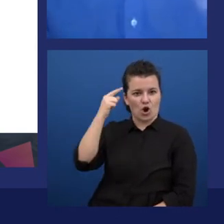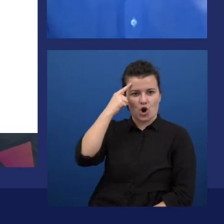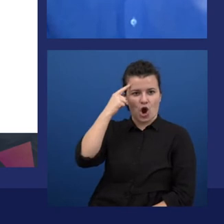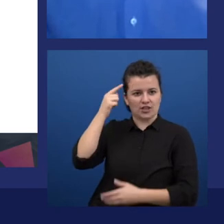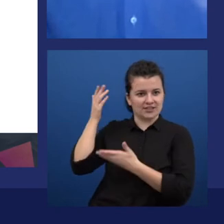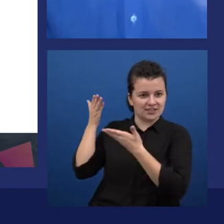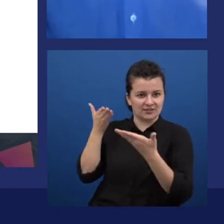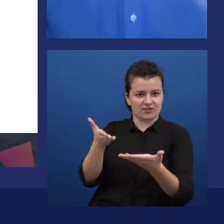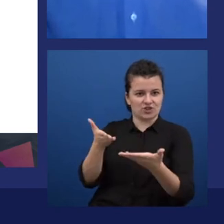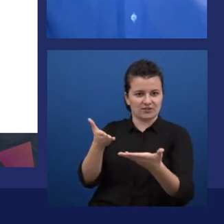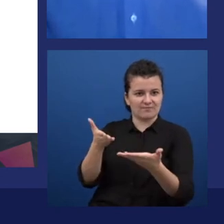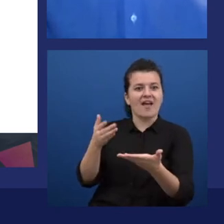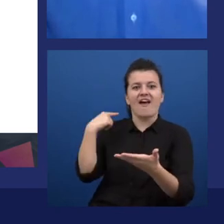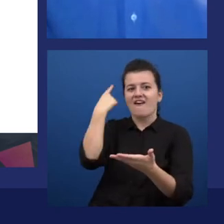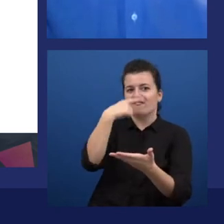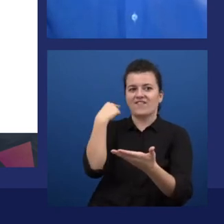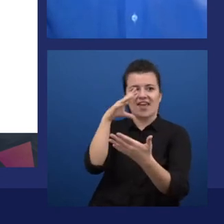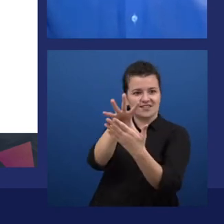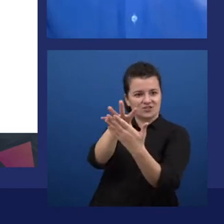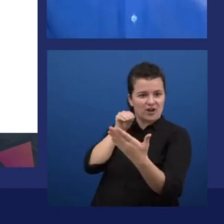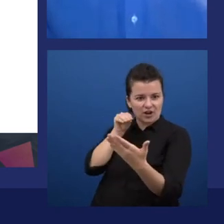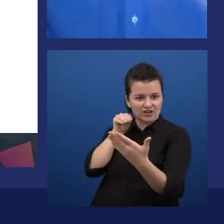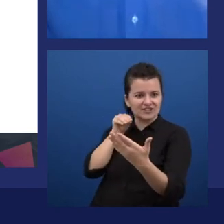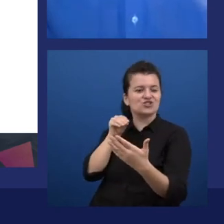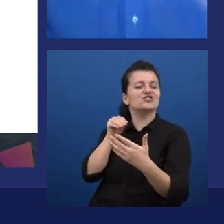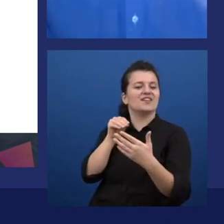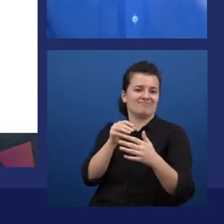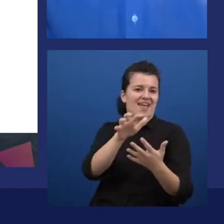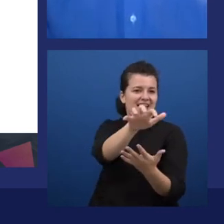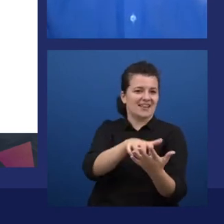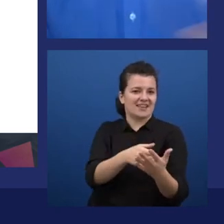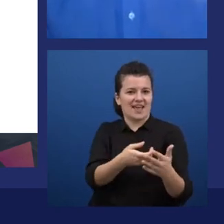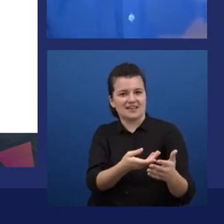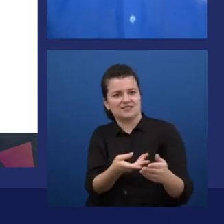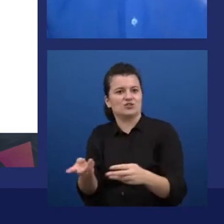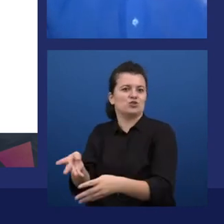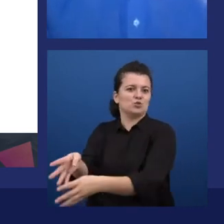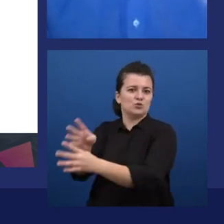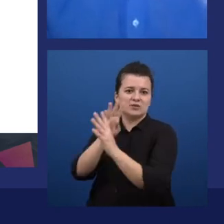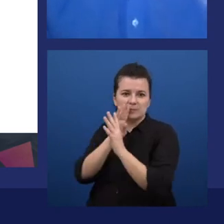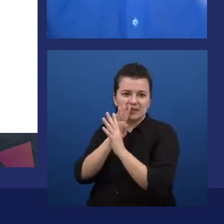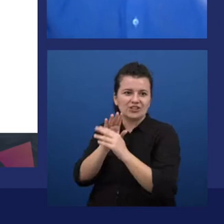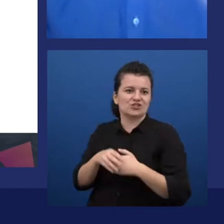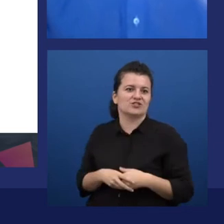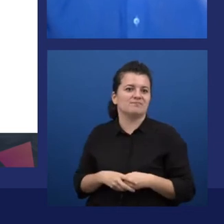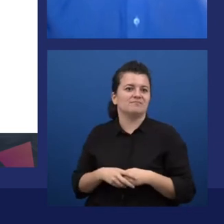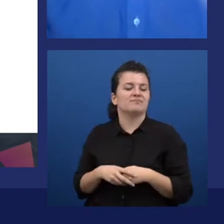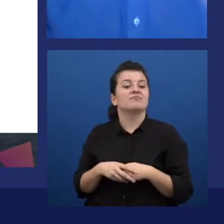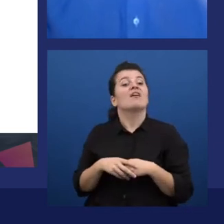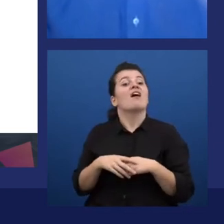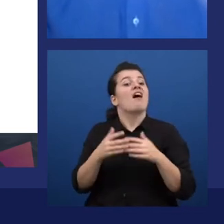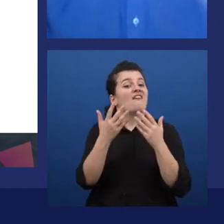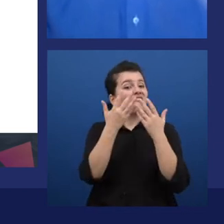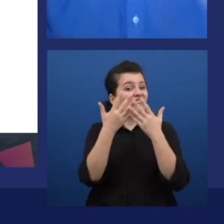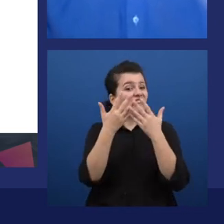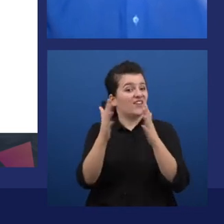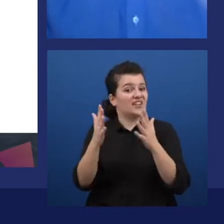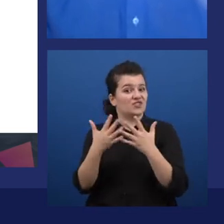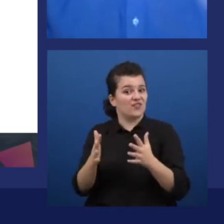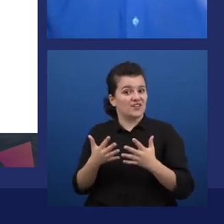text-to-speech, just some of the few that are available. And if you are after the lens device